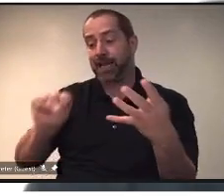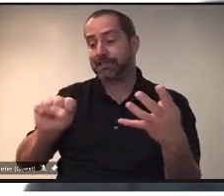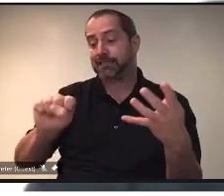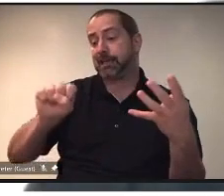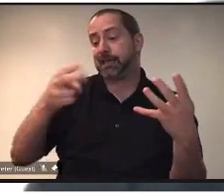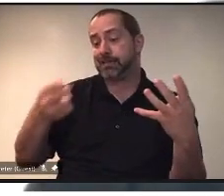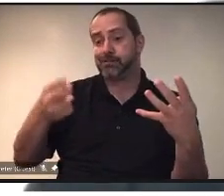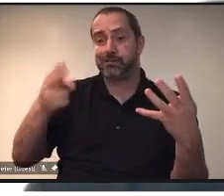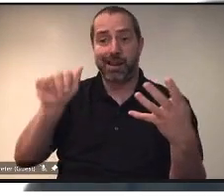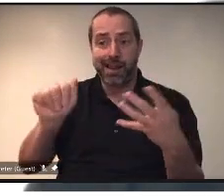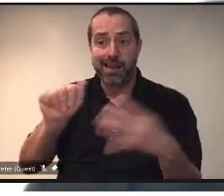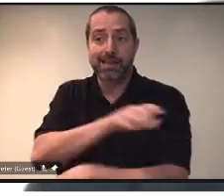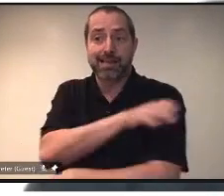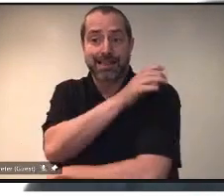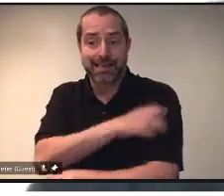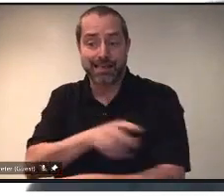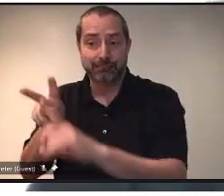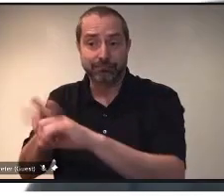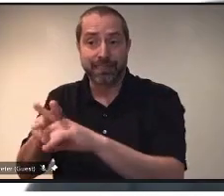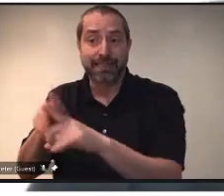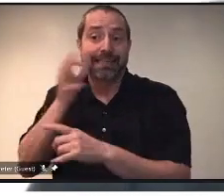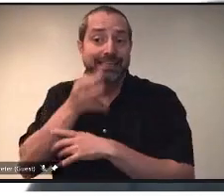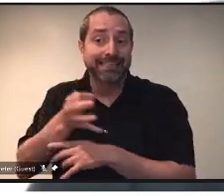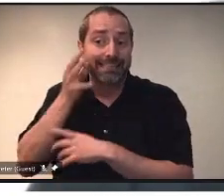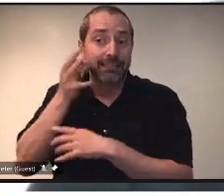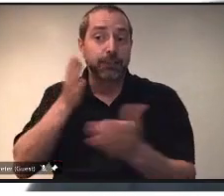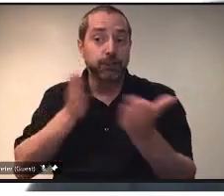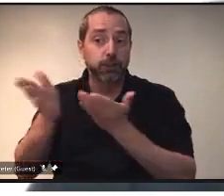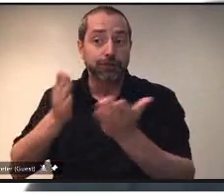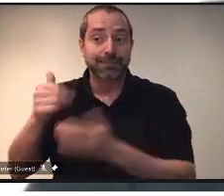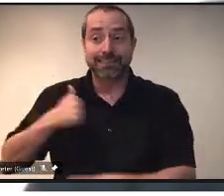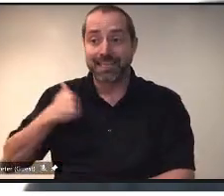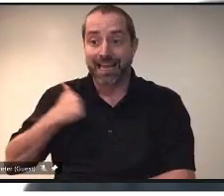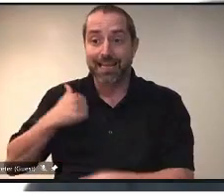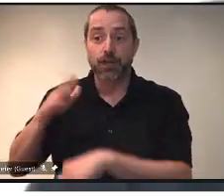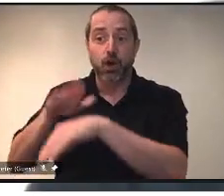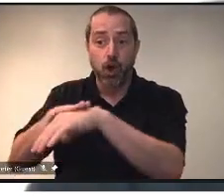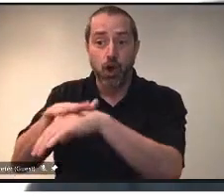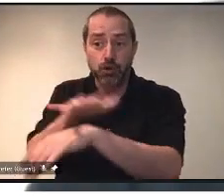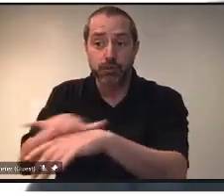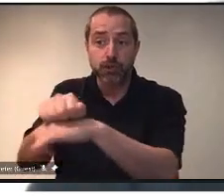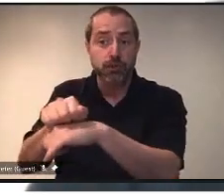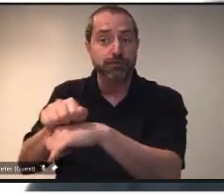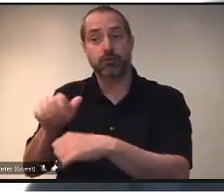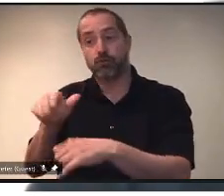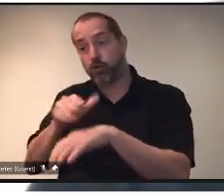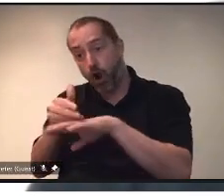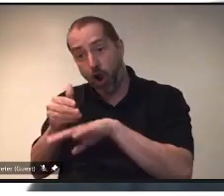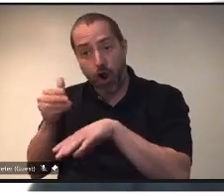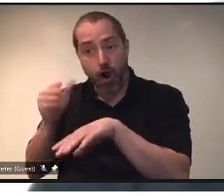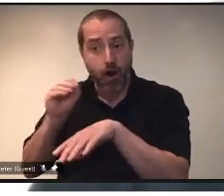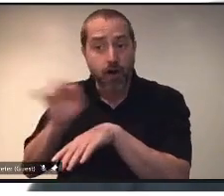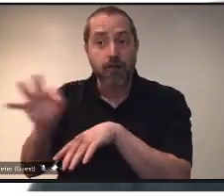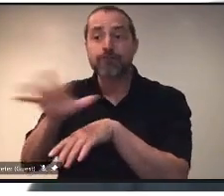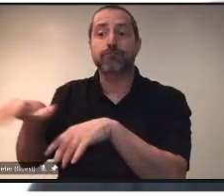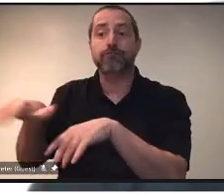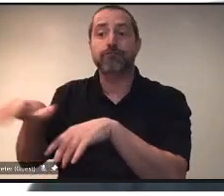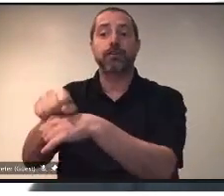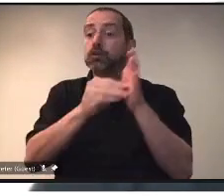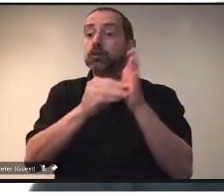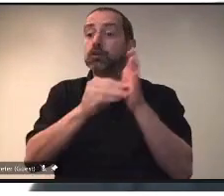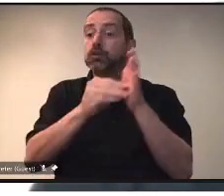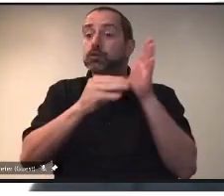Indigenous Services Canada on or off reserve. And if you're a student, we will be likely vaccinating you